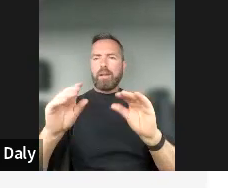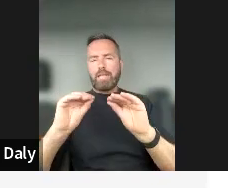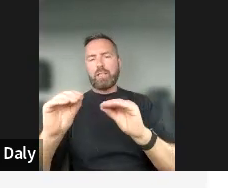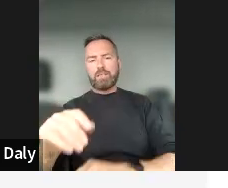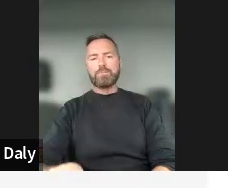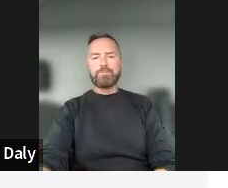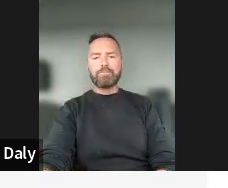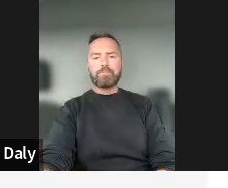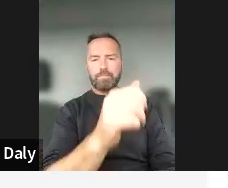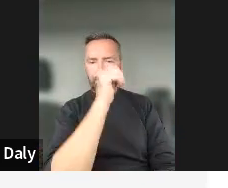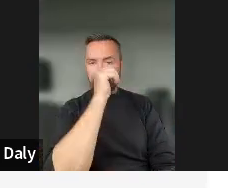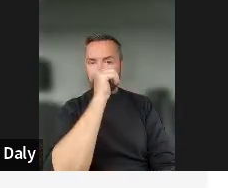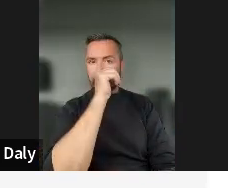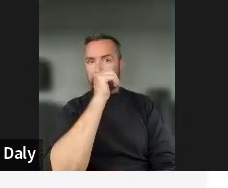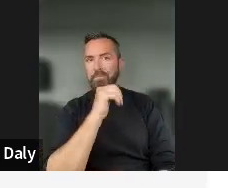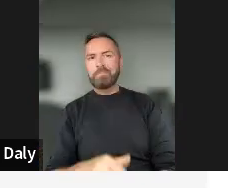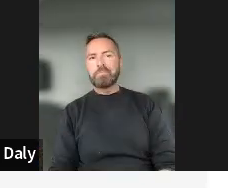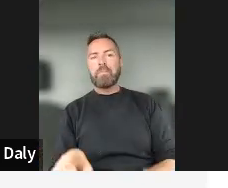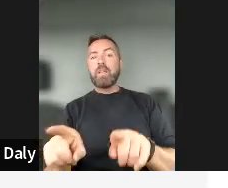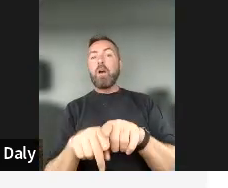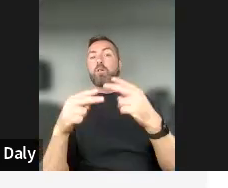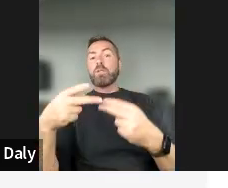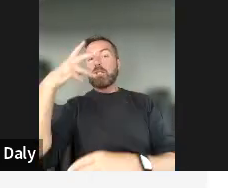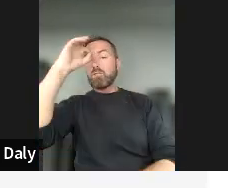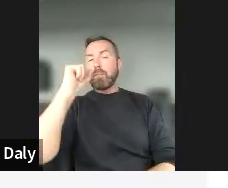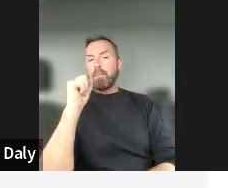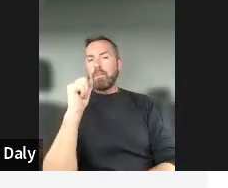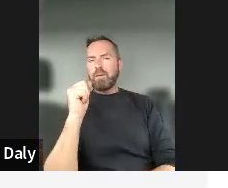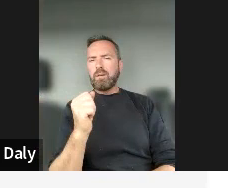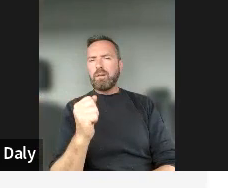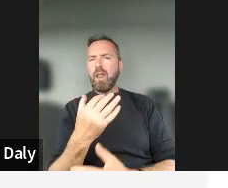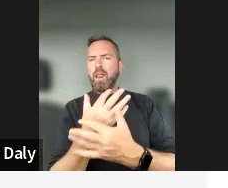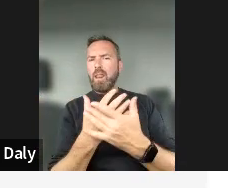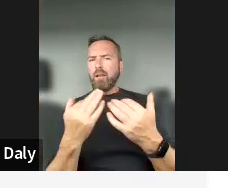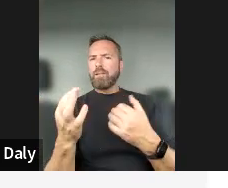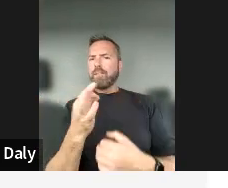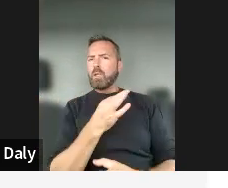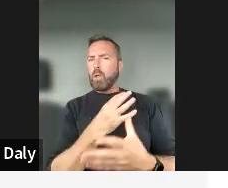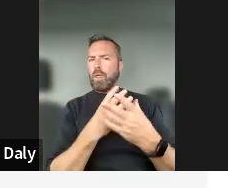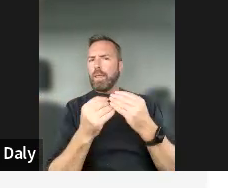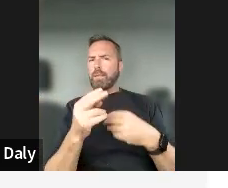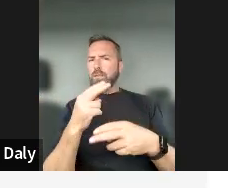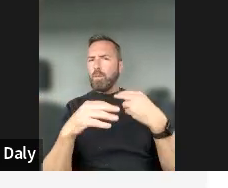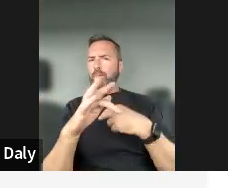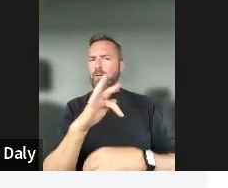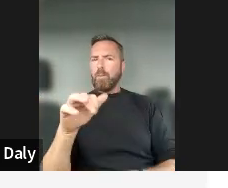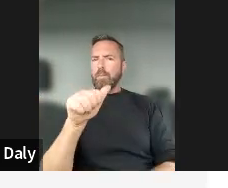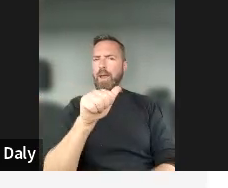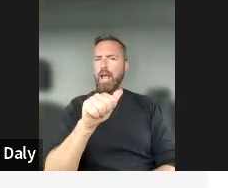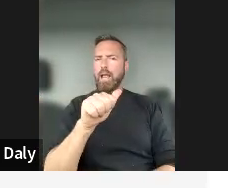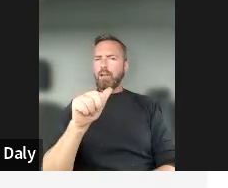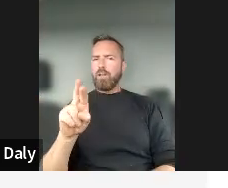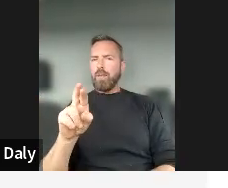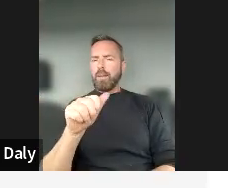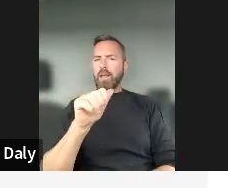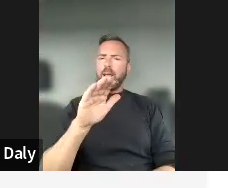yeah. And I think also another thing to remember as well is there's a lot of benefits from algorithms, you know, like in terms of, you know,